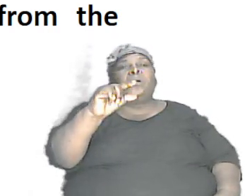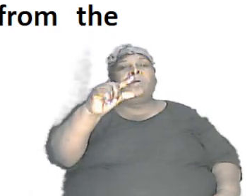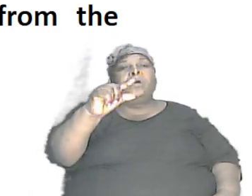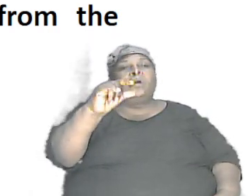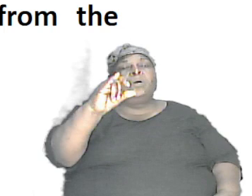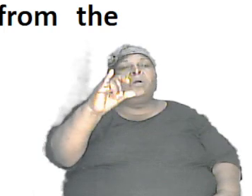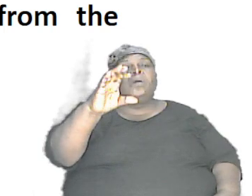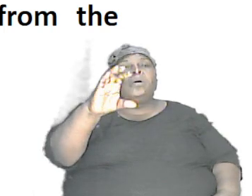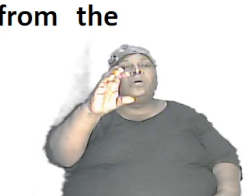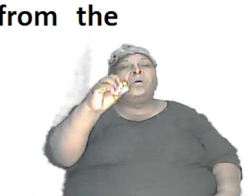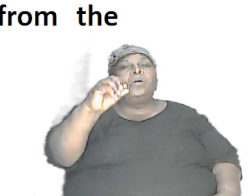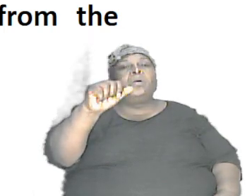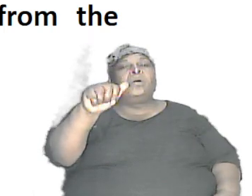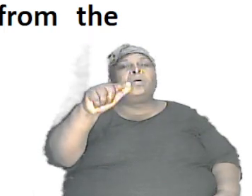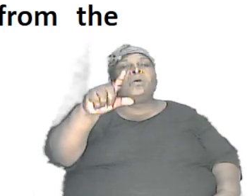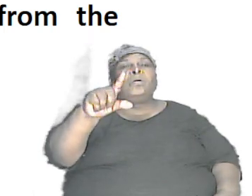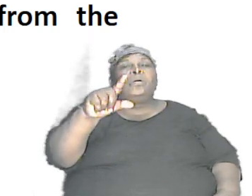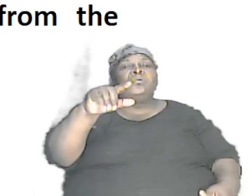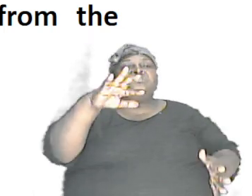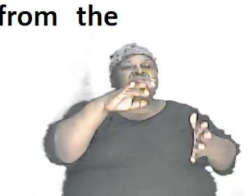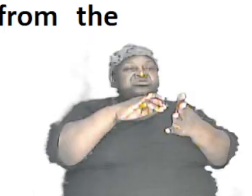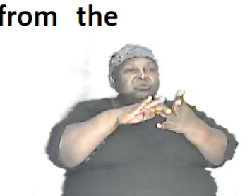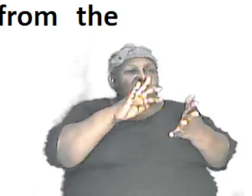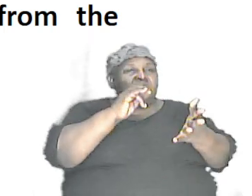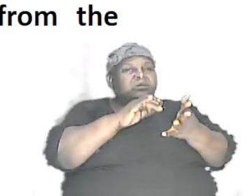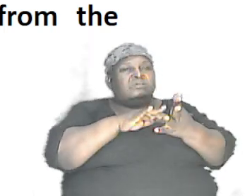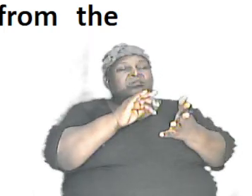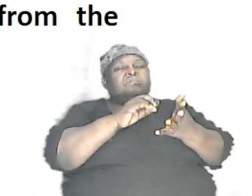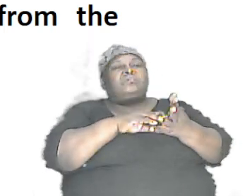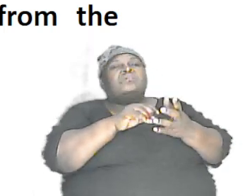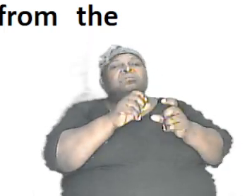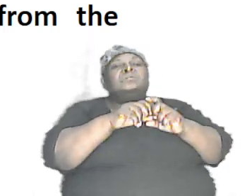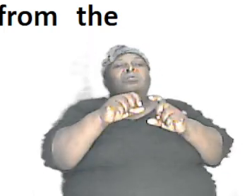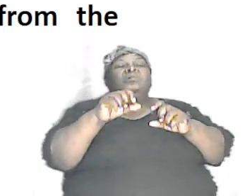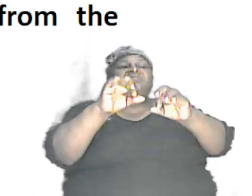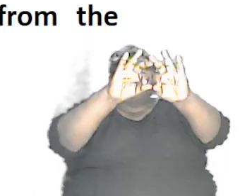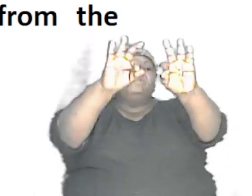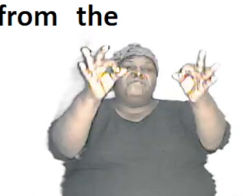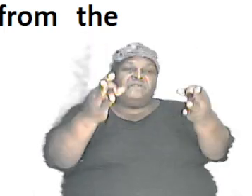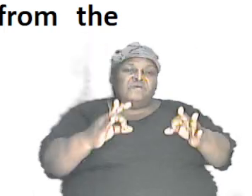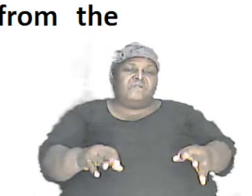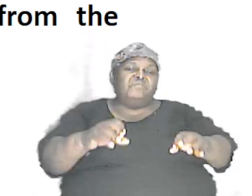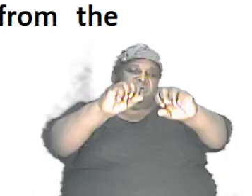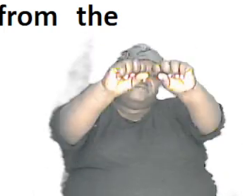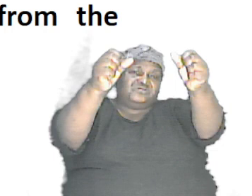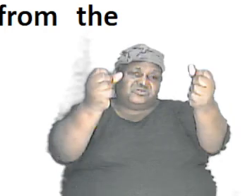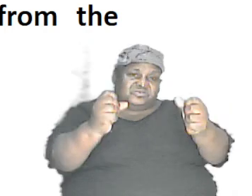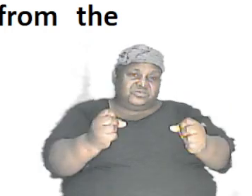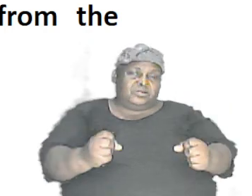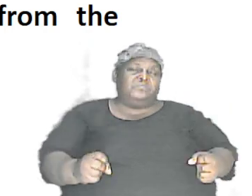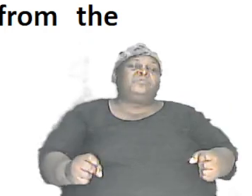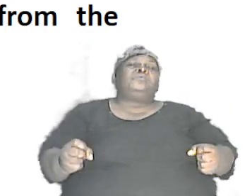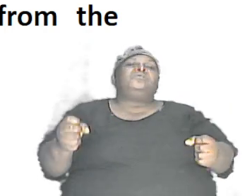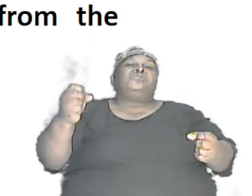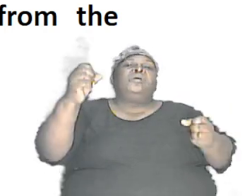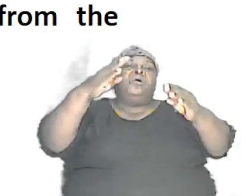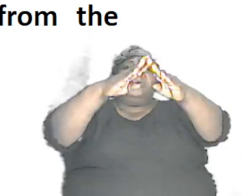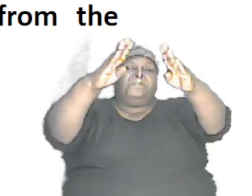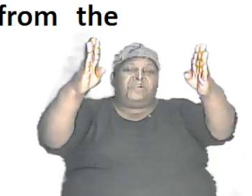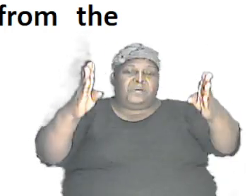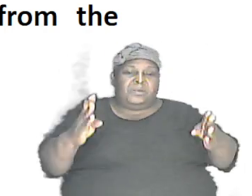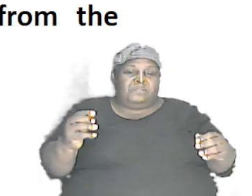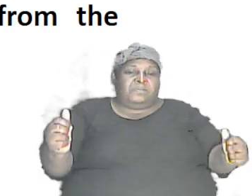basically this the study of the form or the shape or the structure